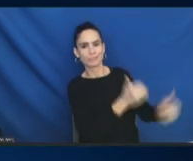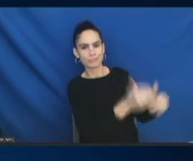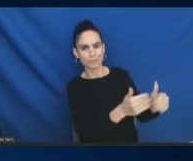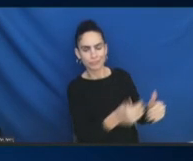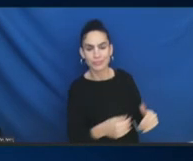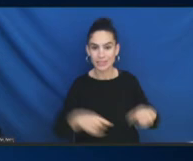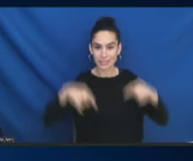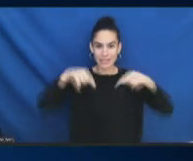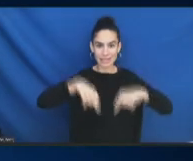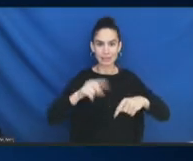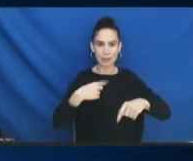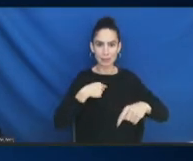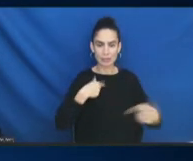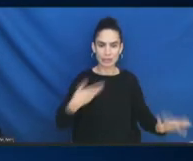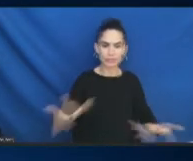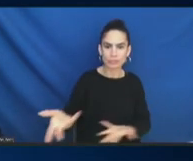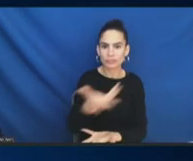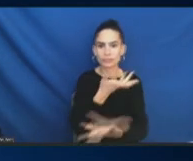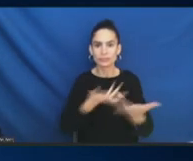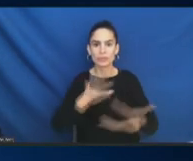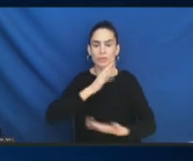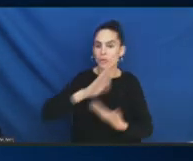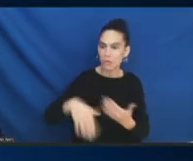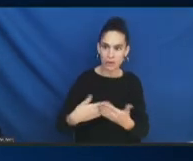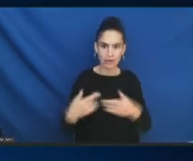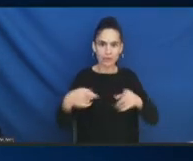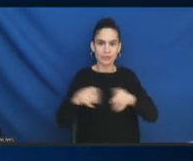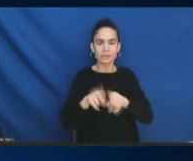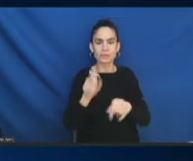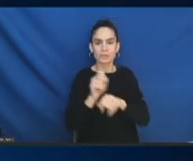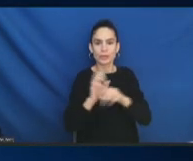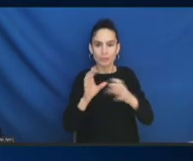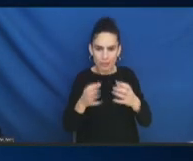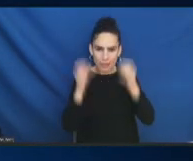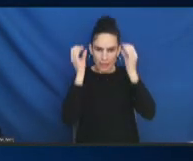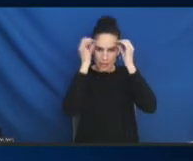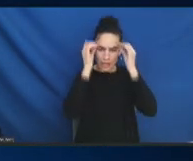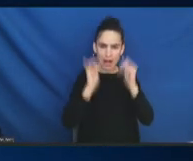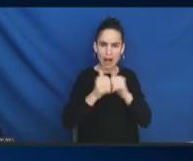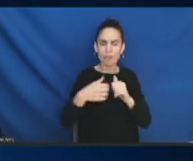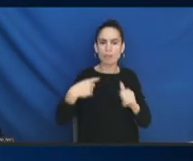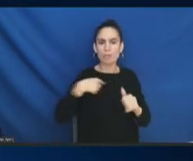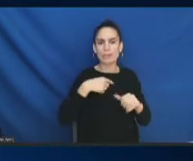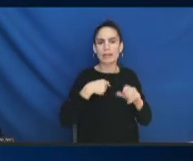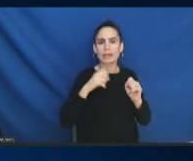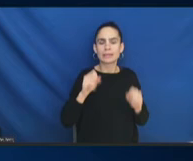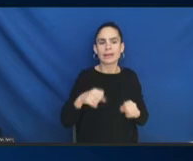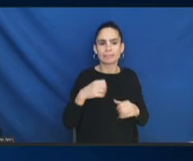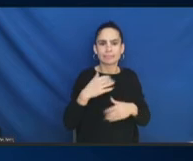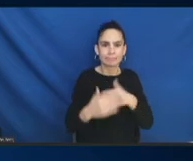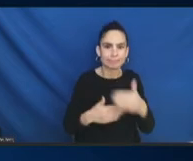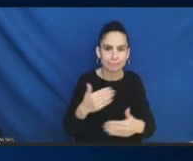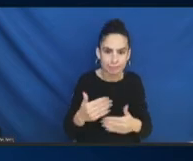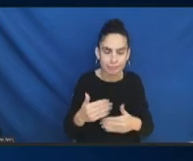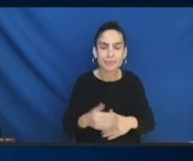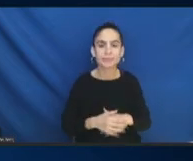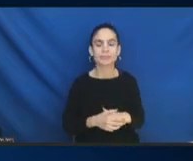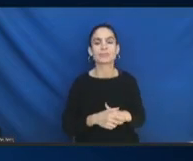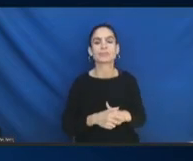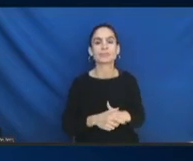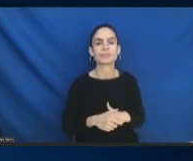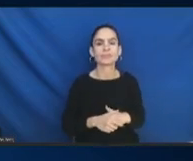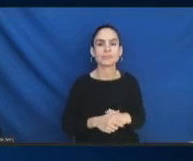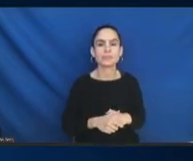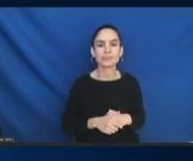So, we should think about how we want to interact with the agents, interagency working group. I think you make a very good point there. Ai-jen?-jen?